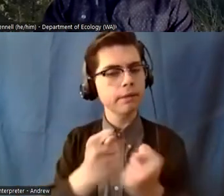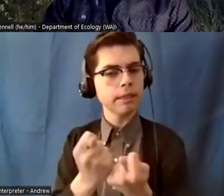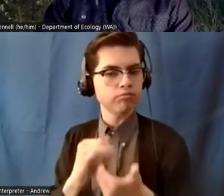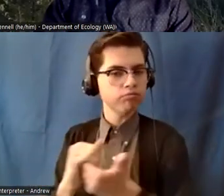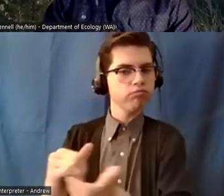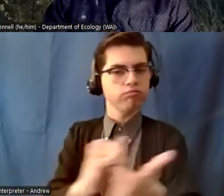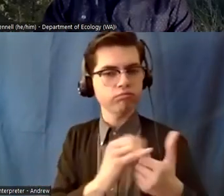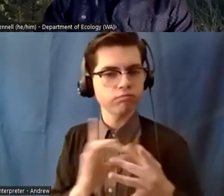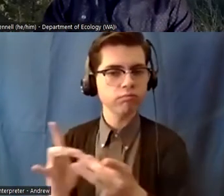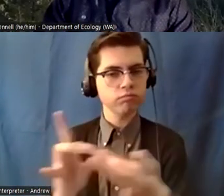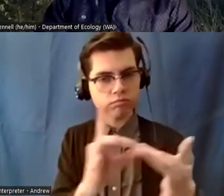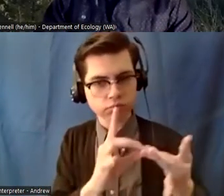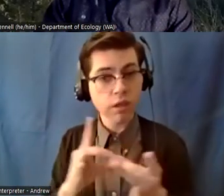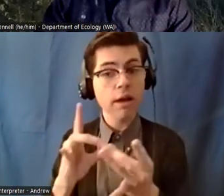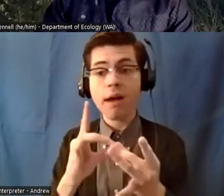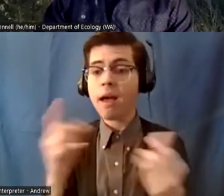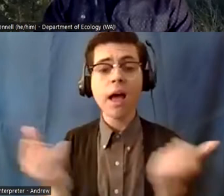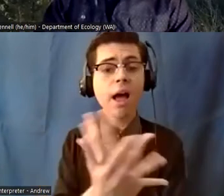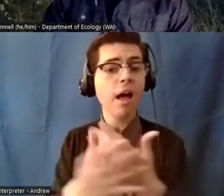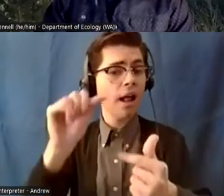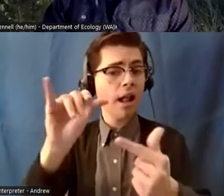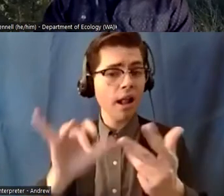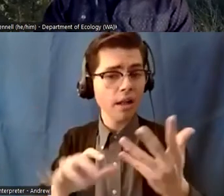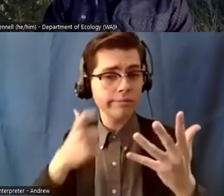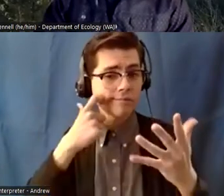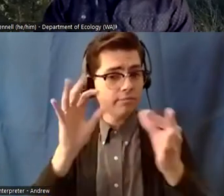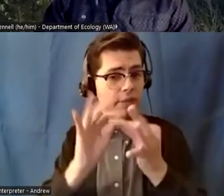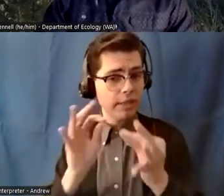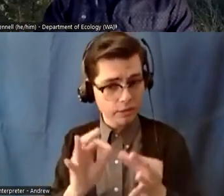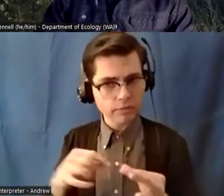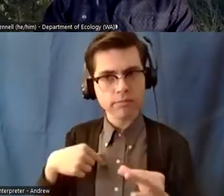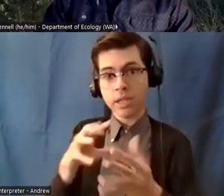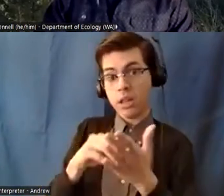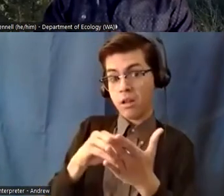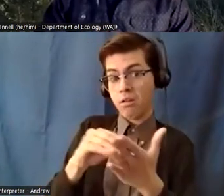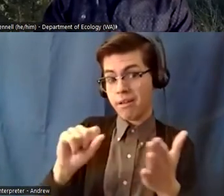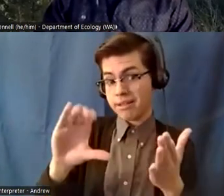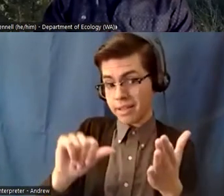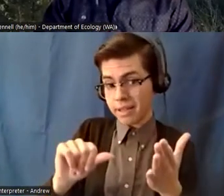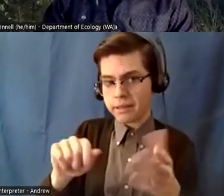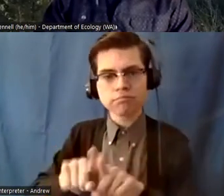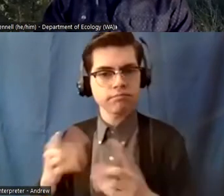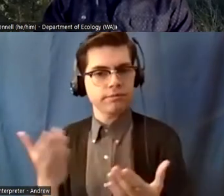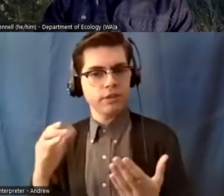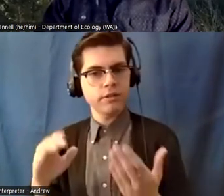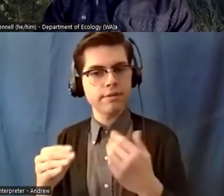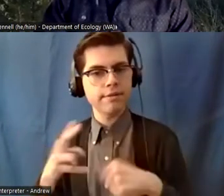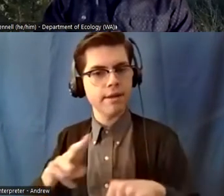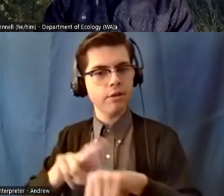things that you've touched upon that i learned in the sca and throughout my time here at the national seashore